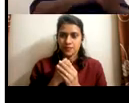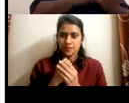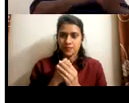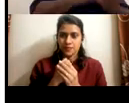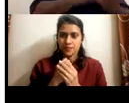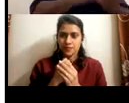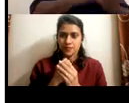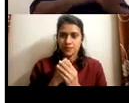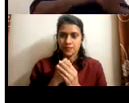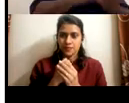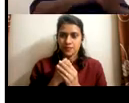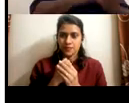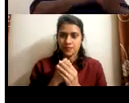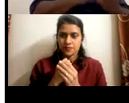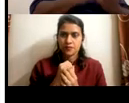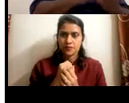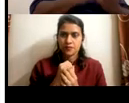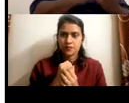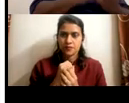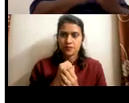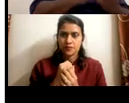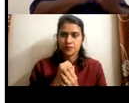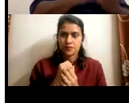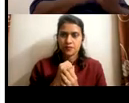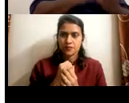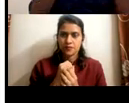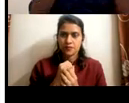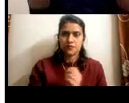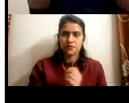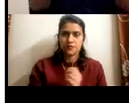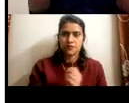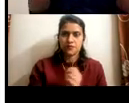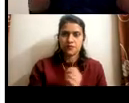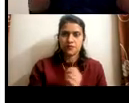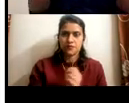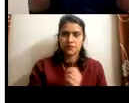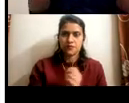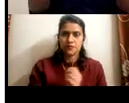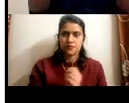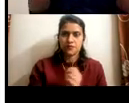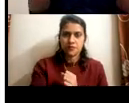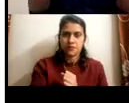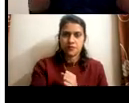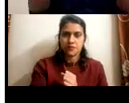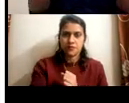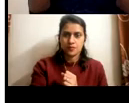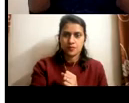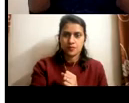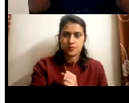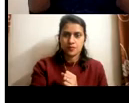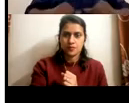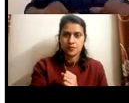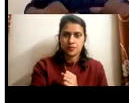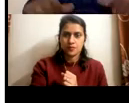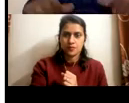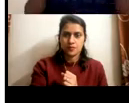structured training program. After the training program is completed, uh, they go through a test, you know, employers have